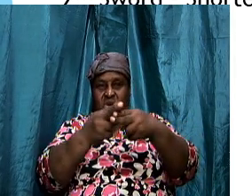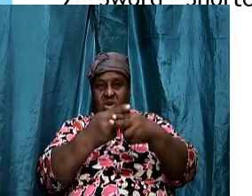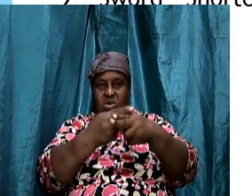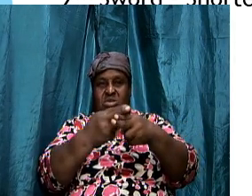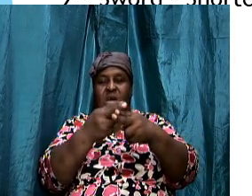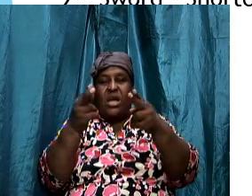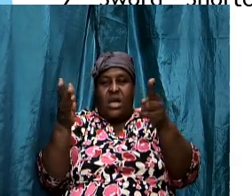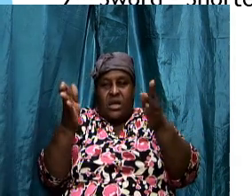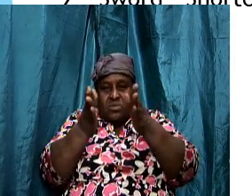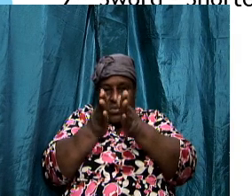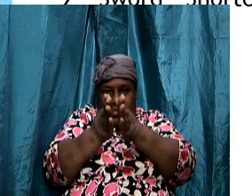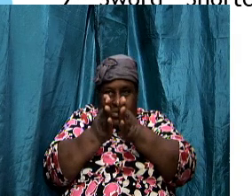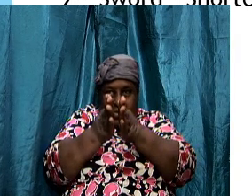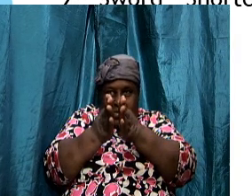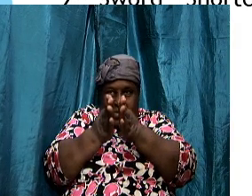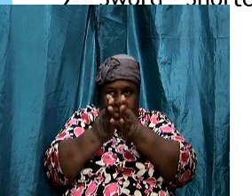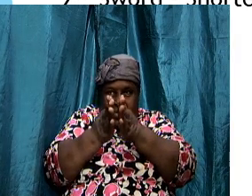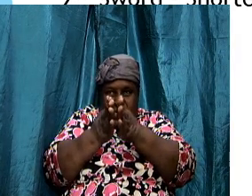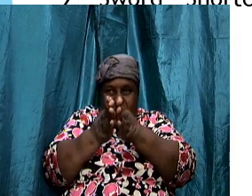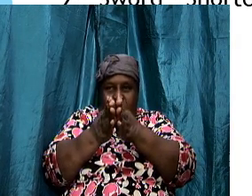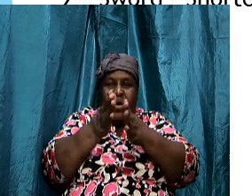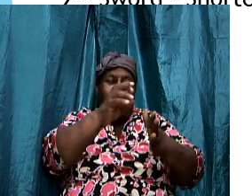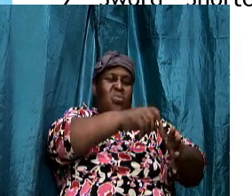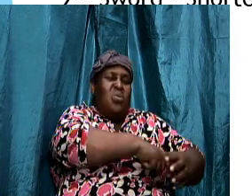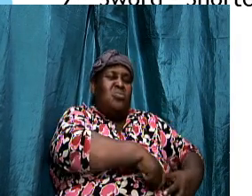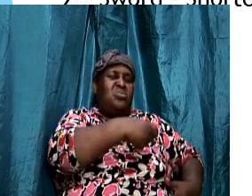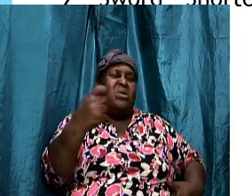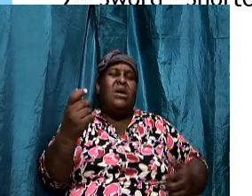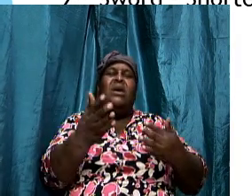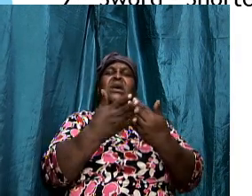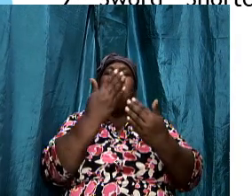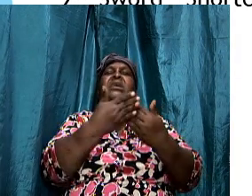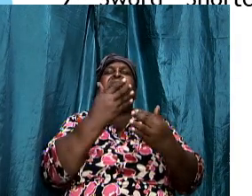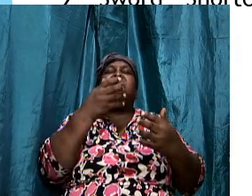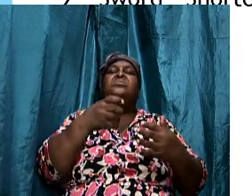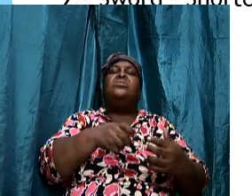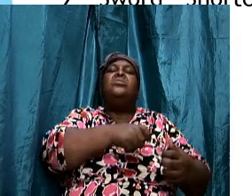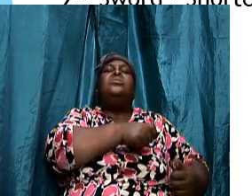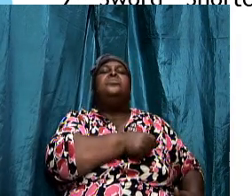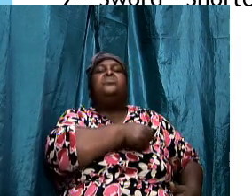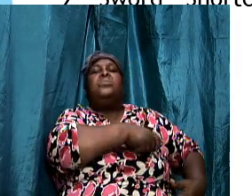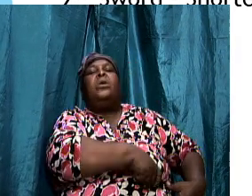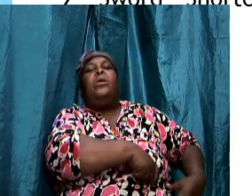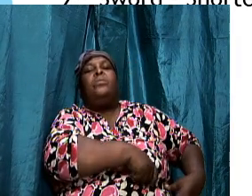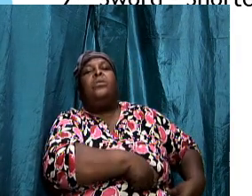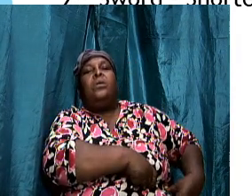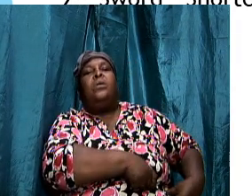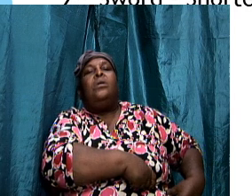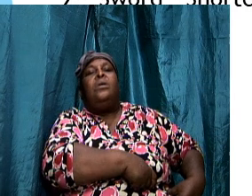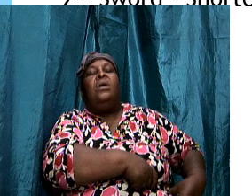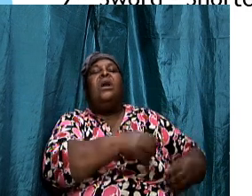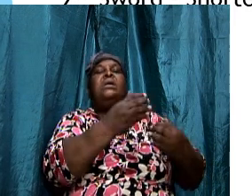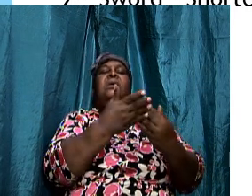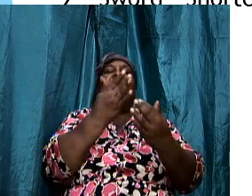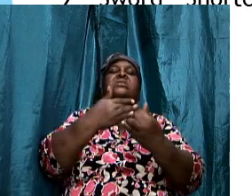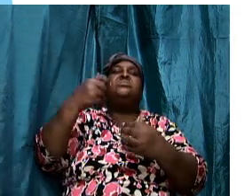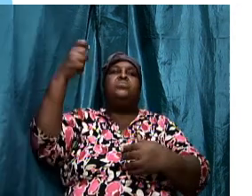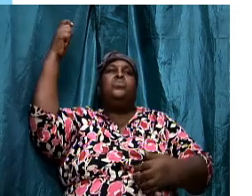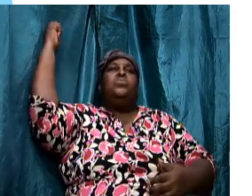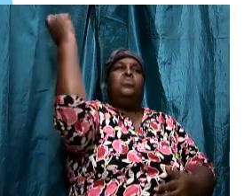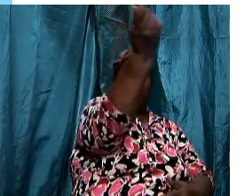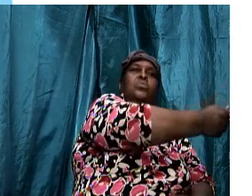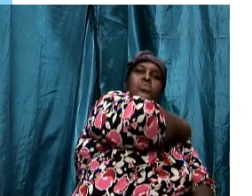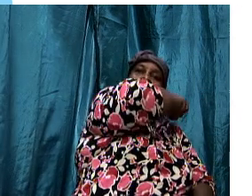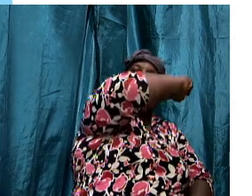swords, so that it was much easier to carry and it was also much easier to swing in battle.